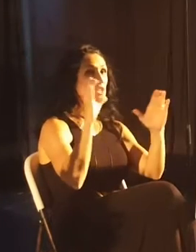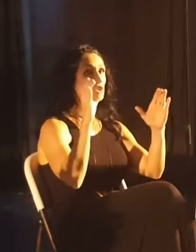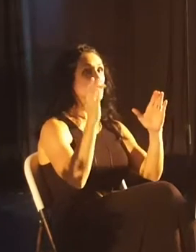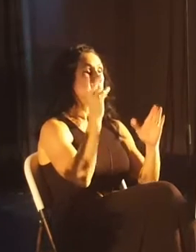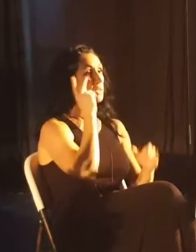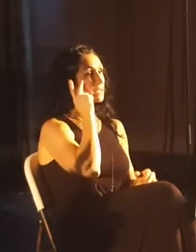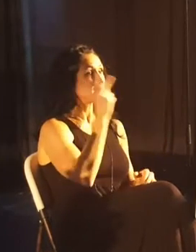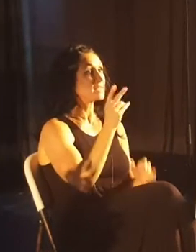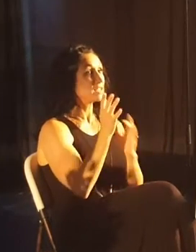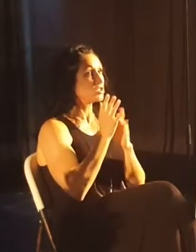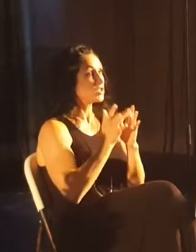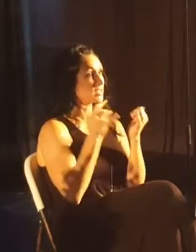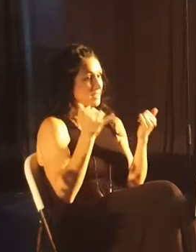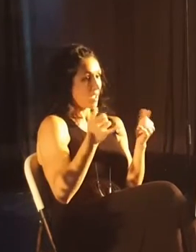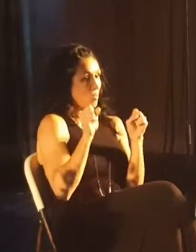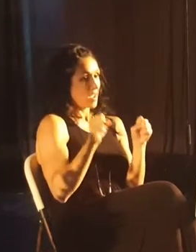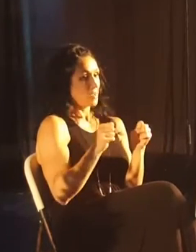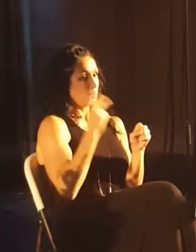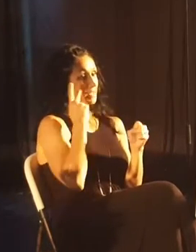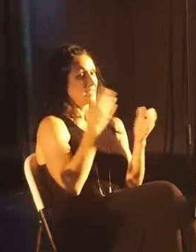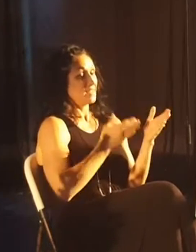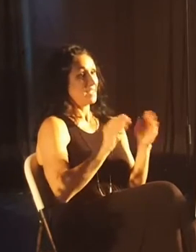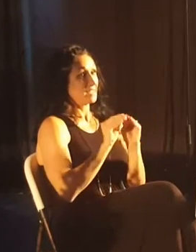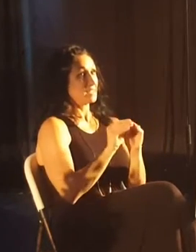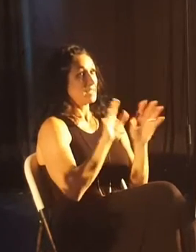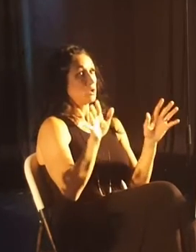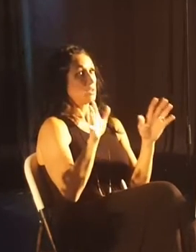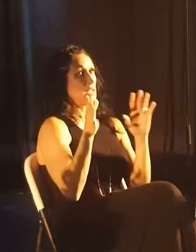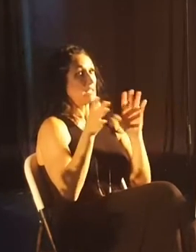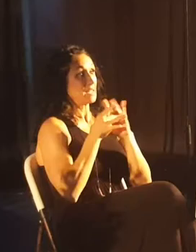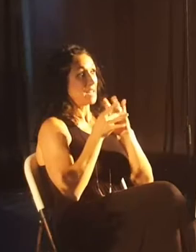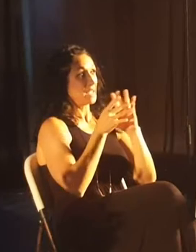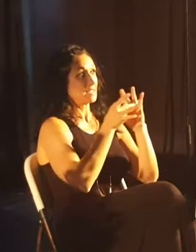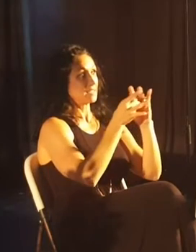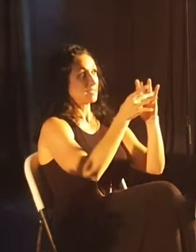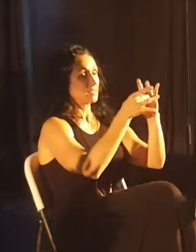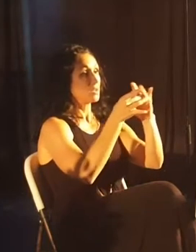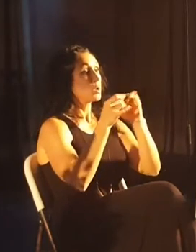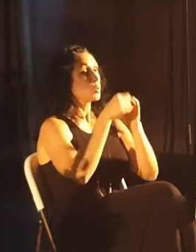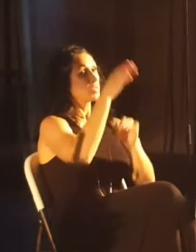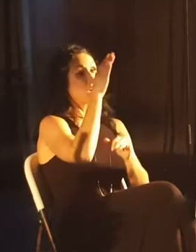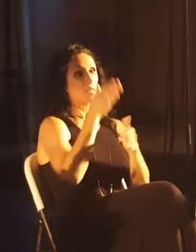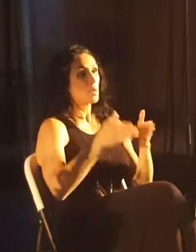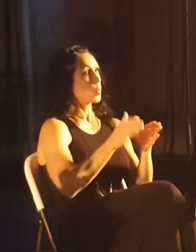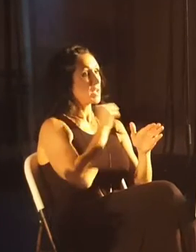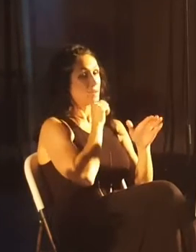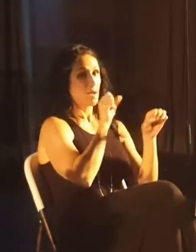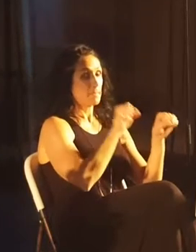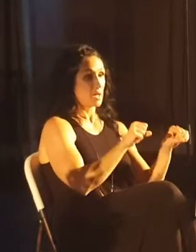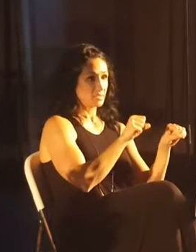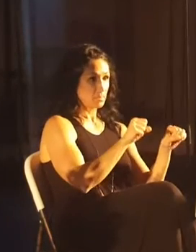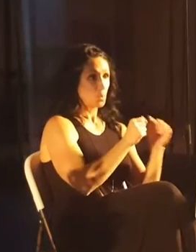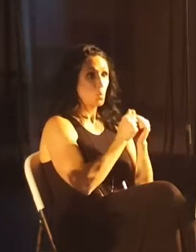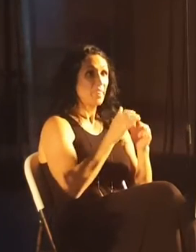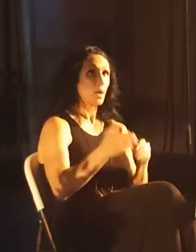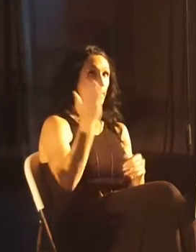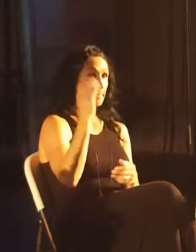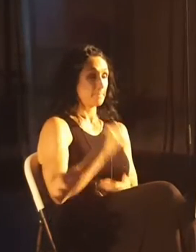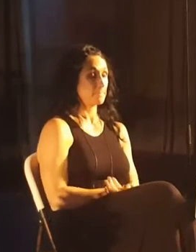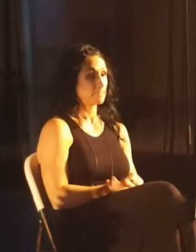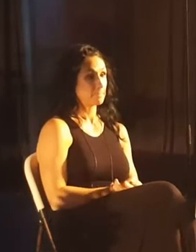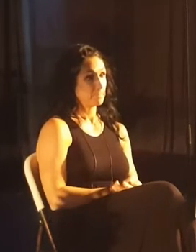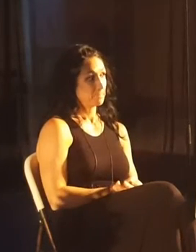can see in Jesus, we're now able to see things clearly and to be connected with God in a way that wasn't possible without him.